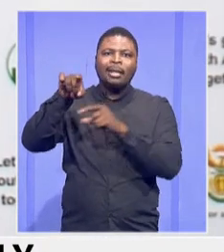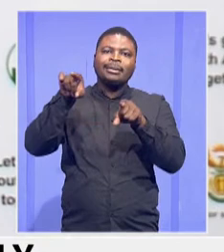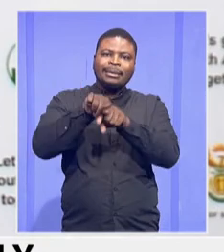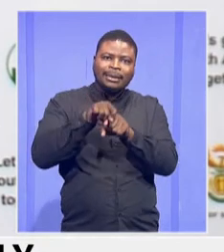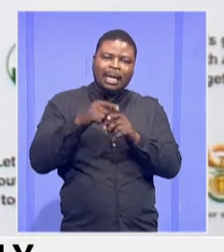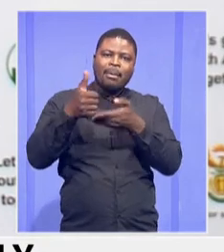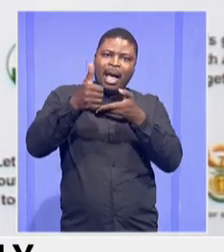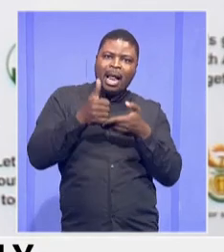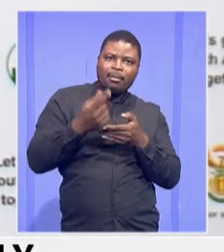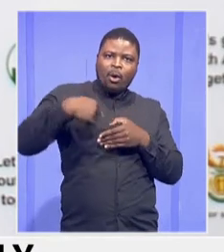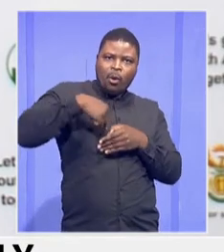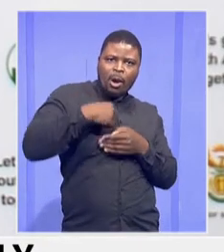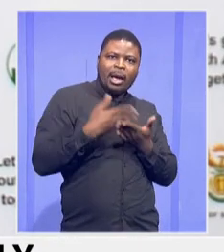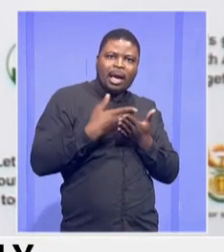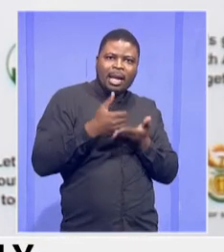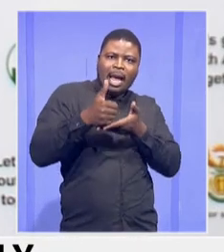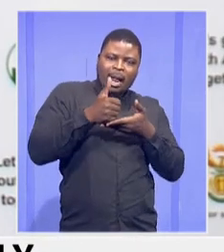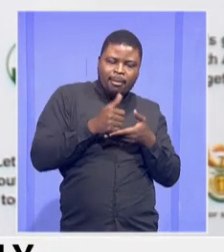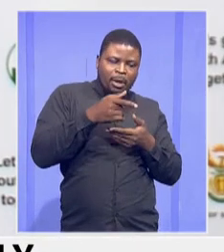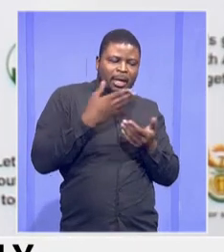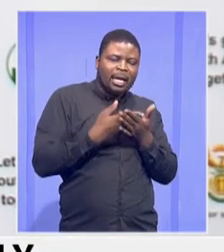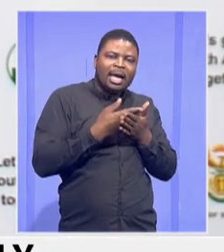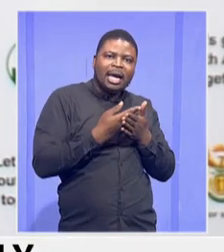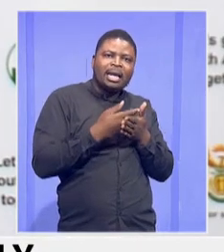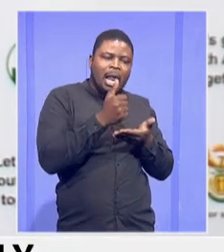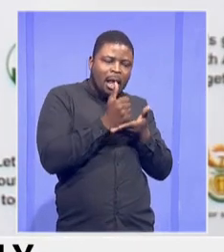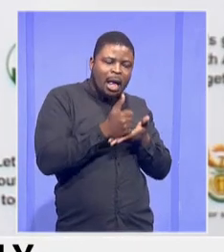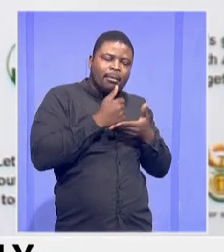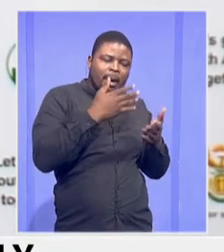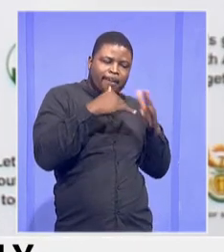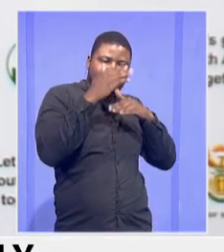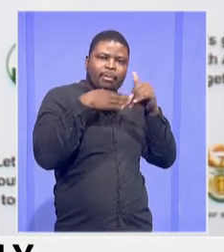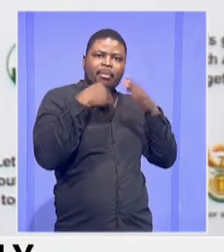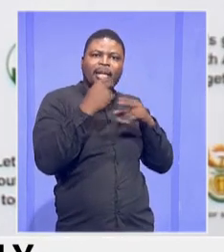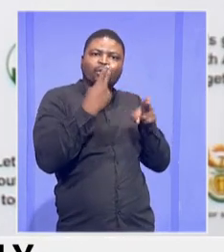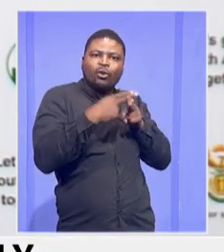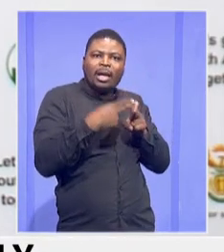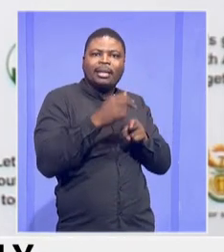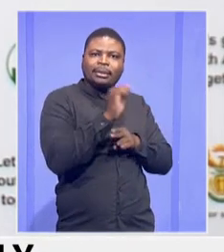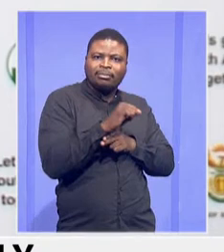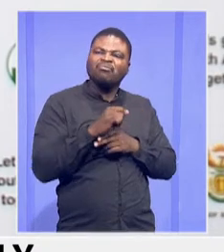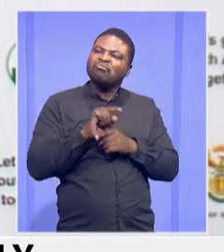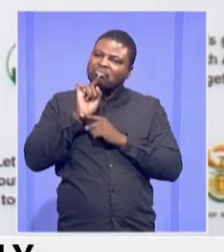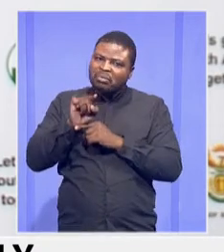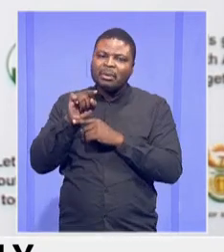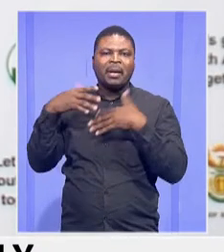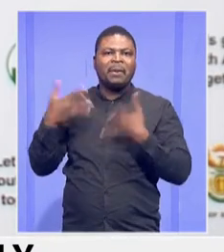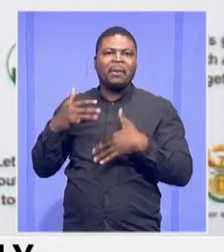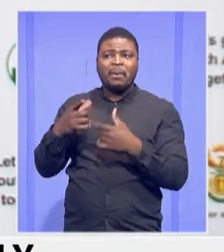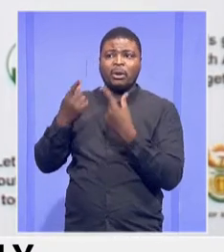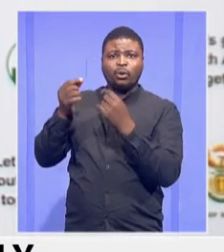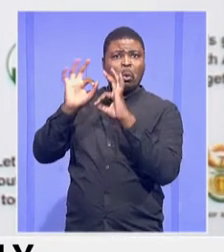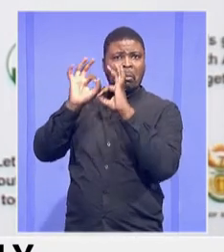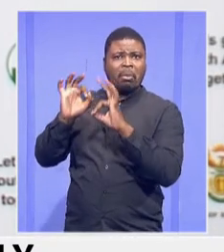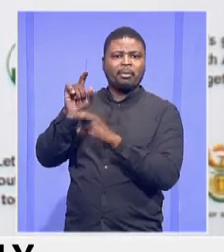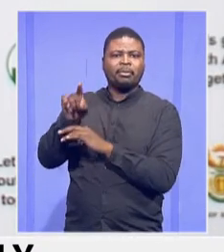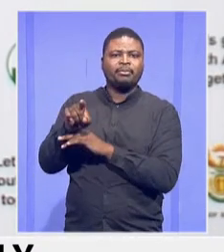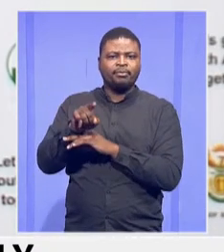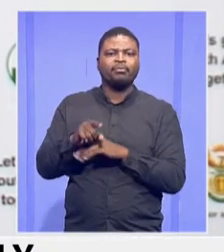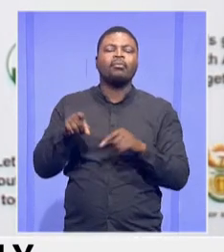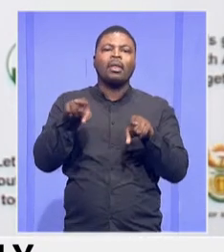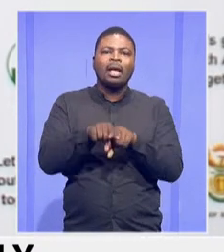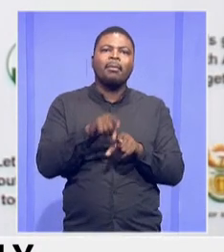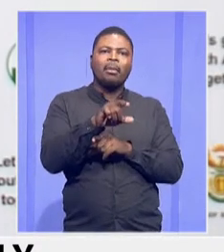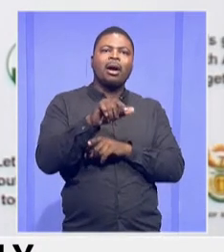inappropriate sanitation. They've been doing exceptionally well. Avbop, both in